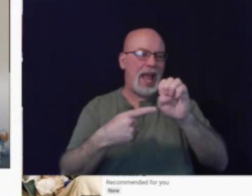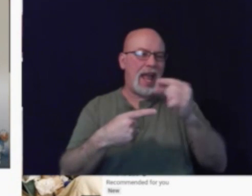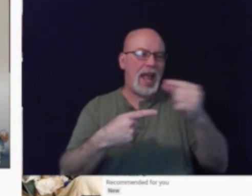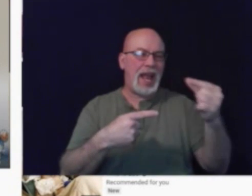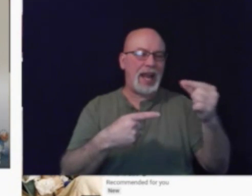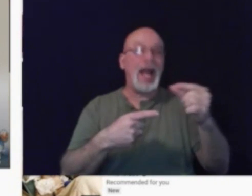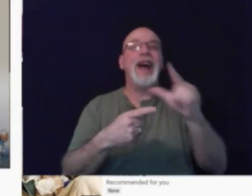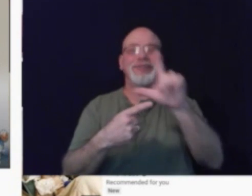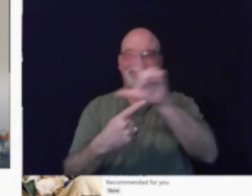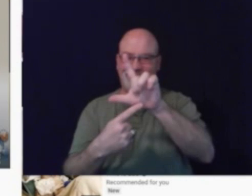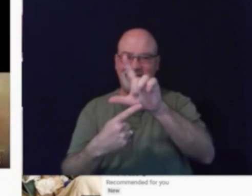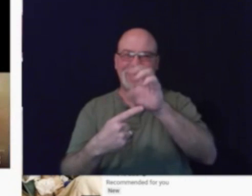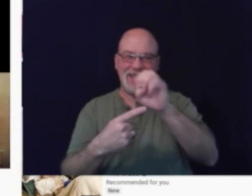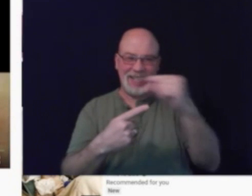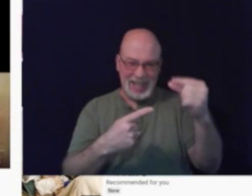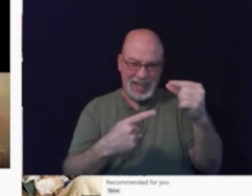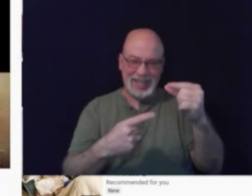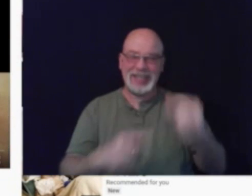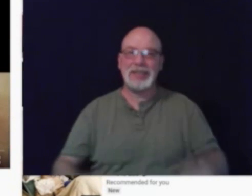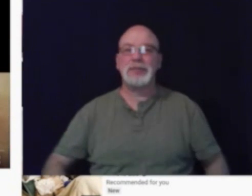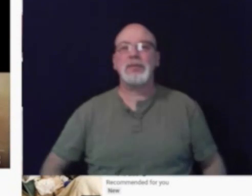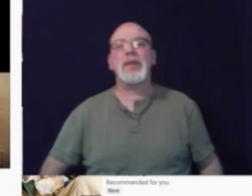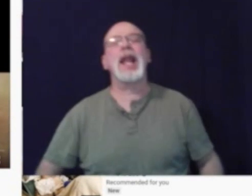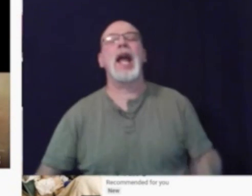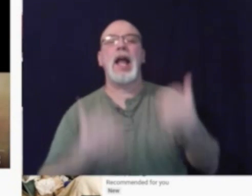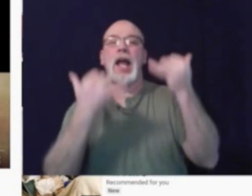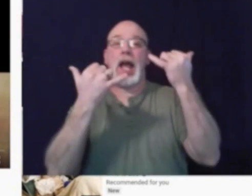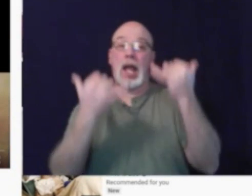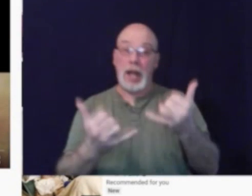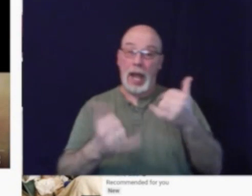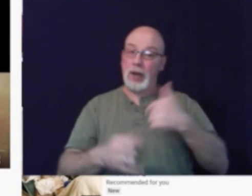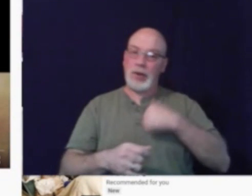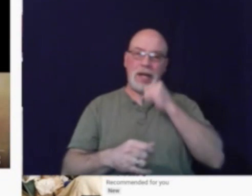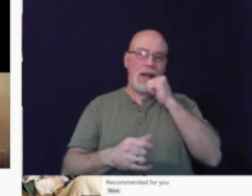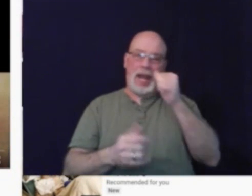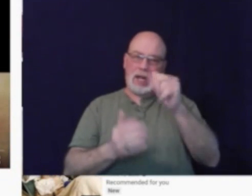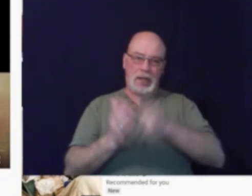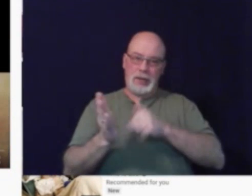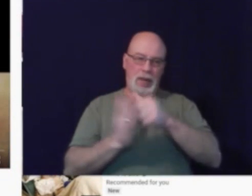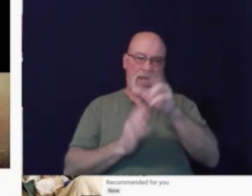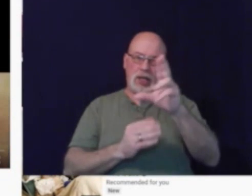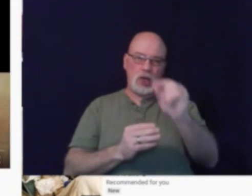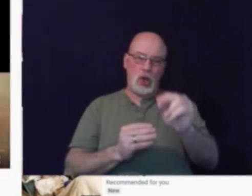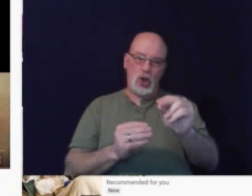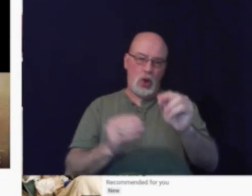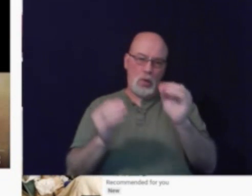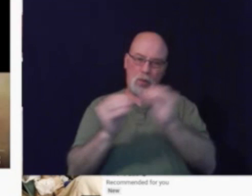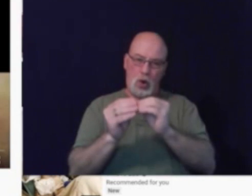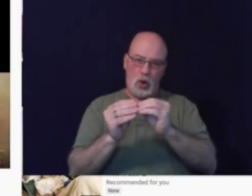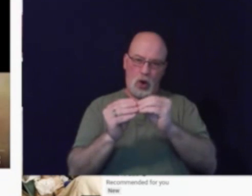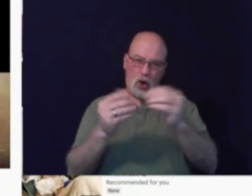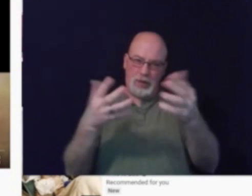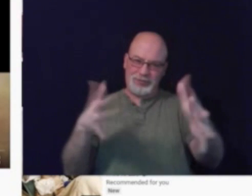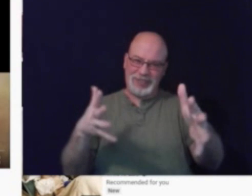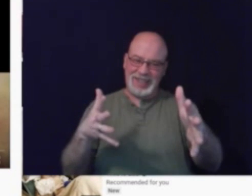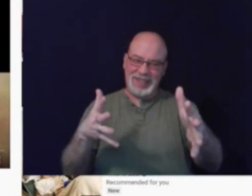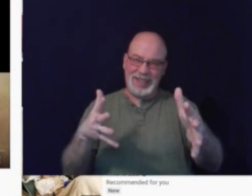Leg! Now I ain't gonna paint no more.